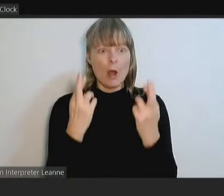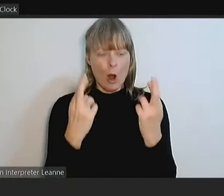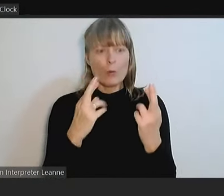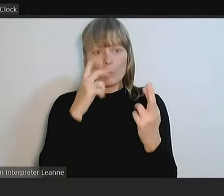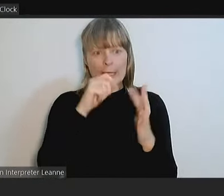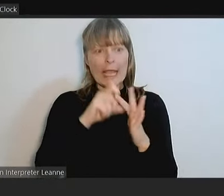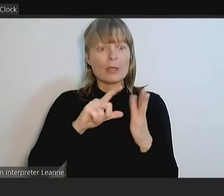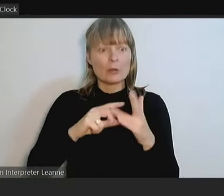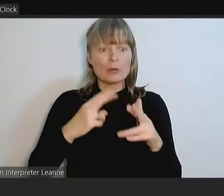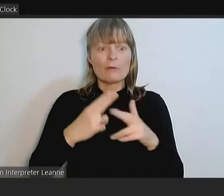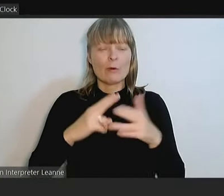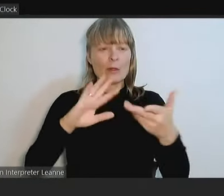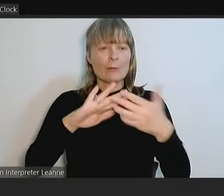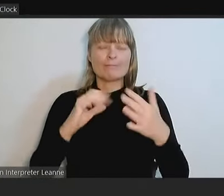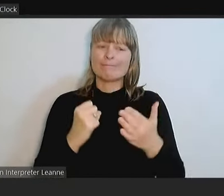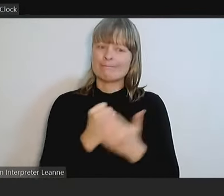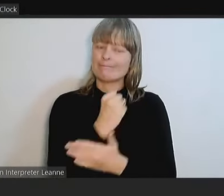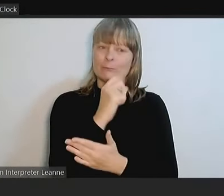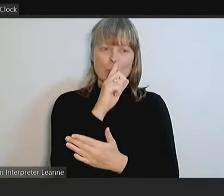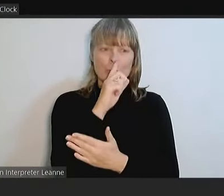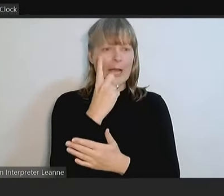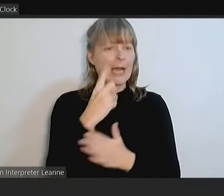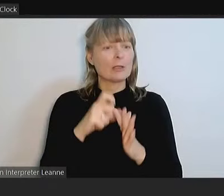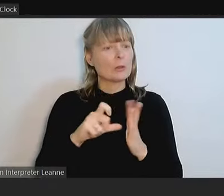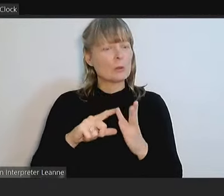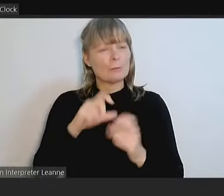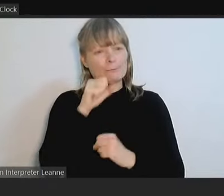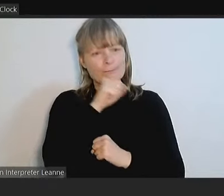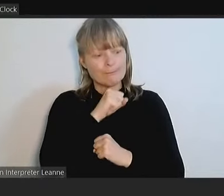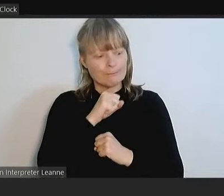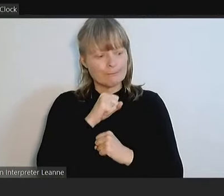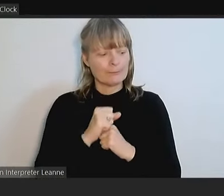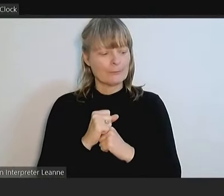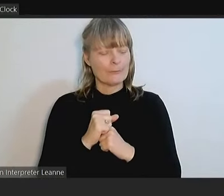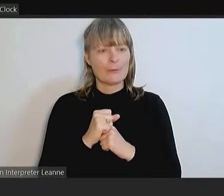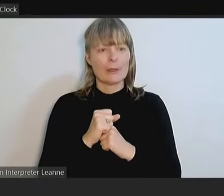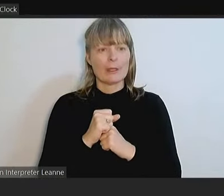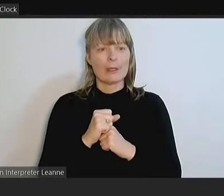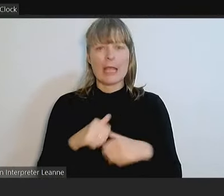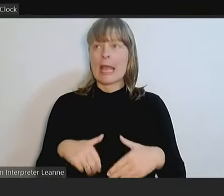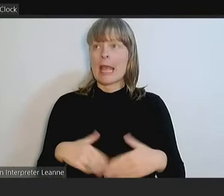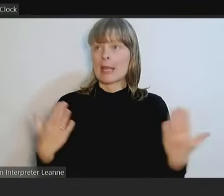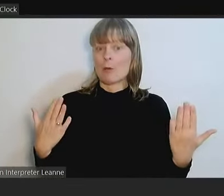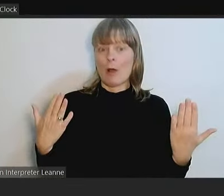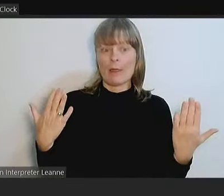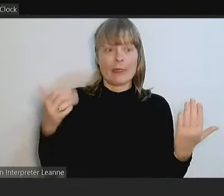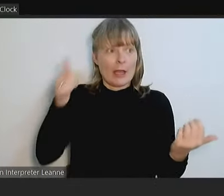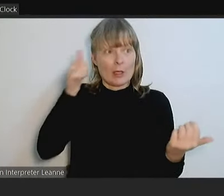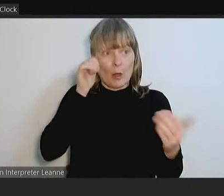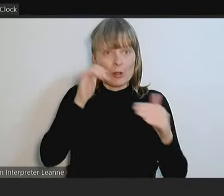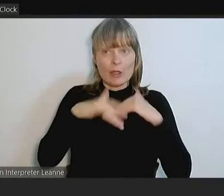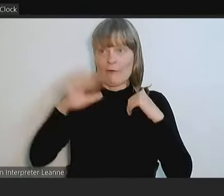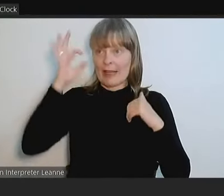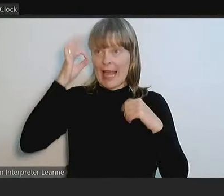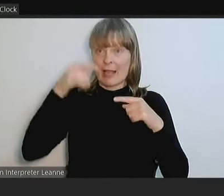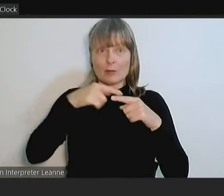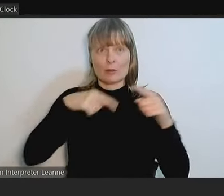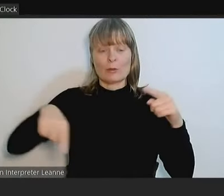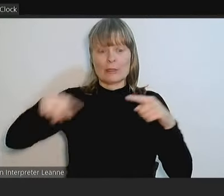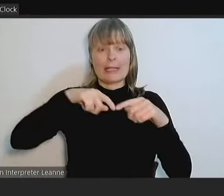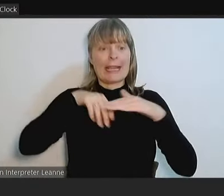able to deliver. Anyone who follows councils around the state will know that we are not in a unique position in that.